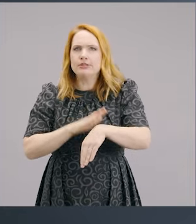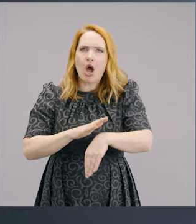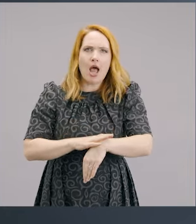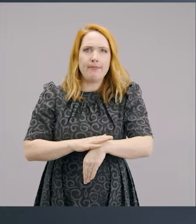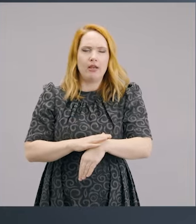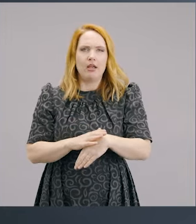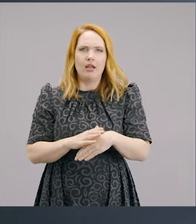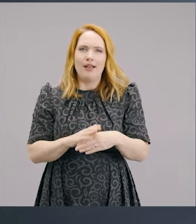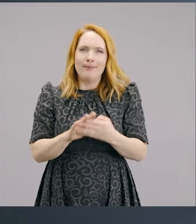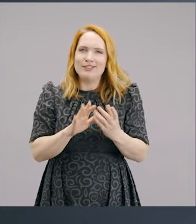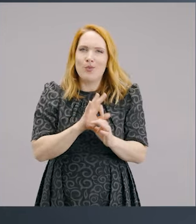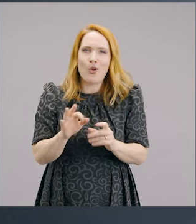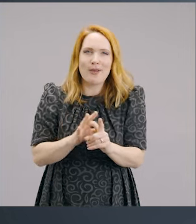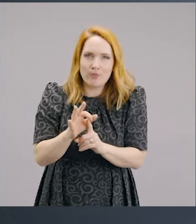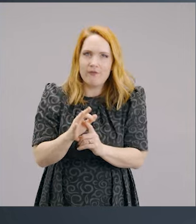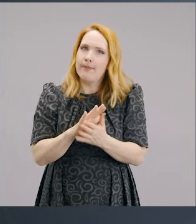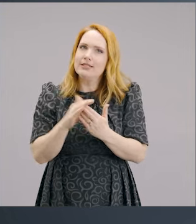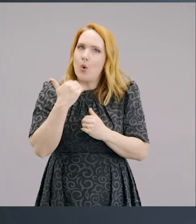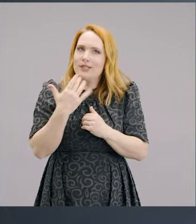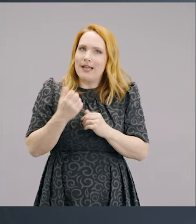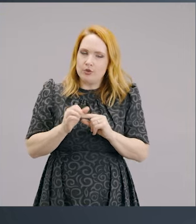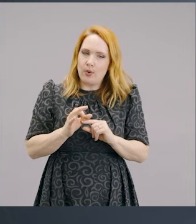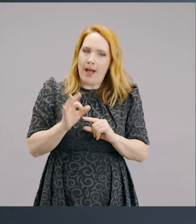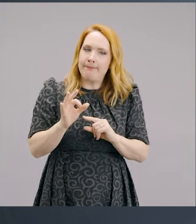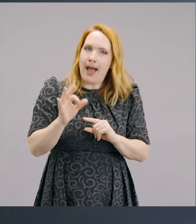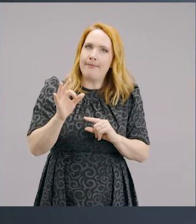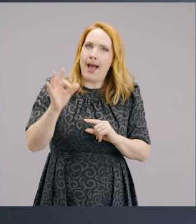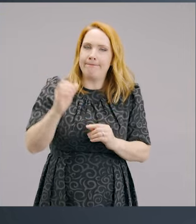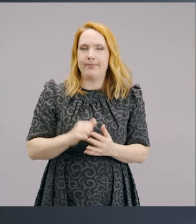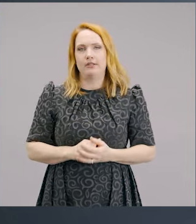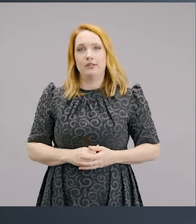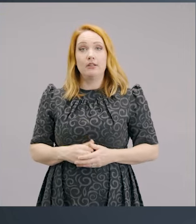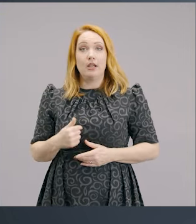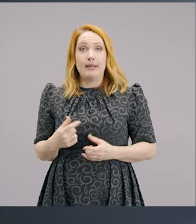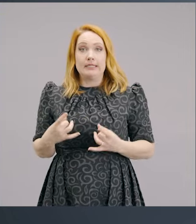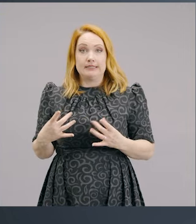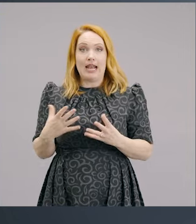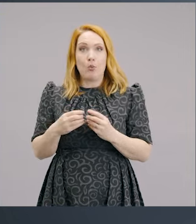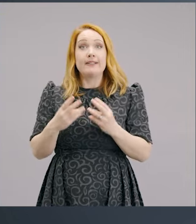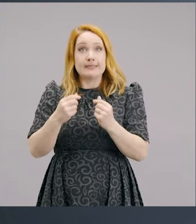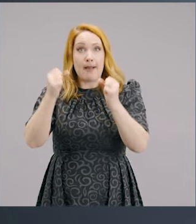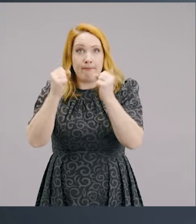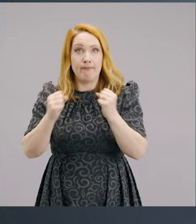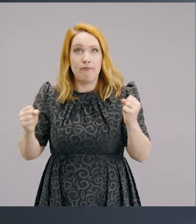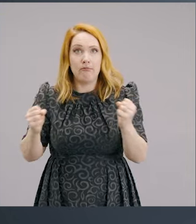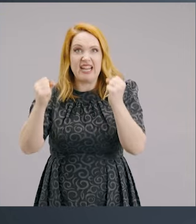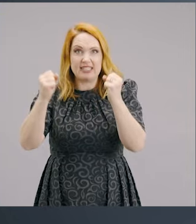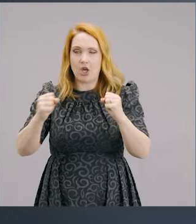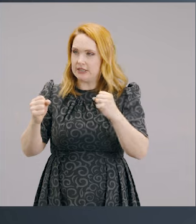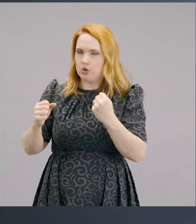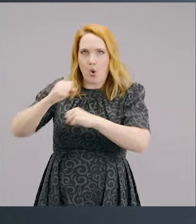on some of the machines, you know, to lift things. And, you know, you start off with one and I start pretty near the top on some of these weights.